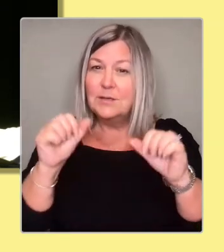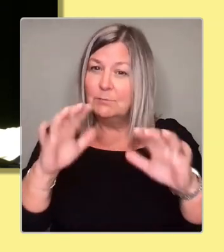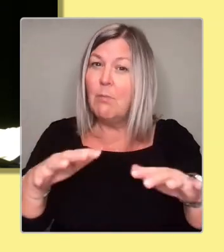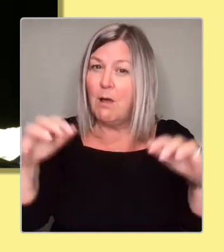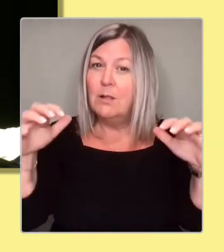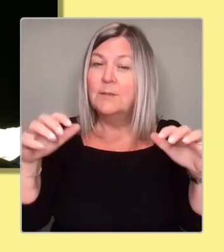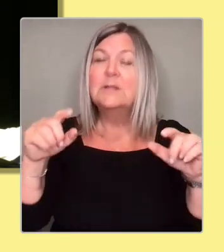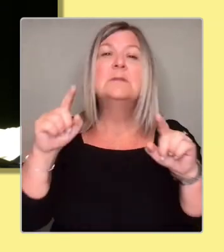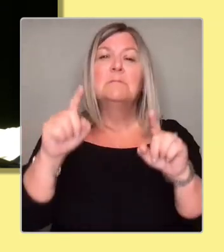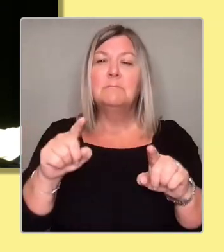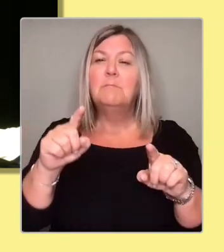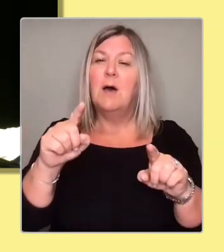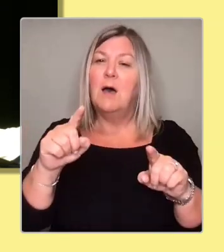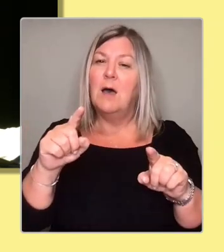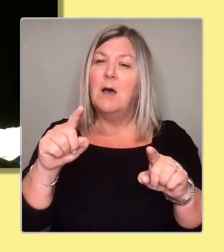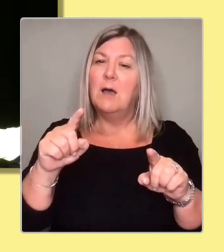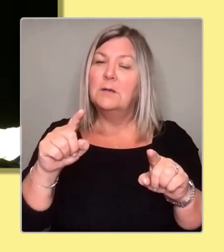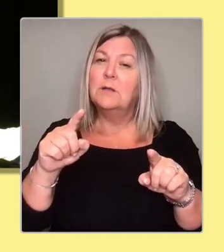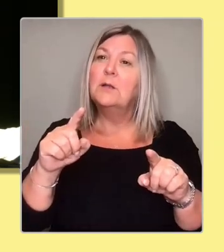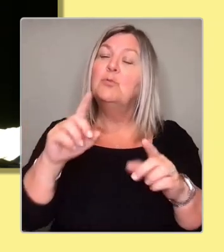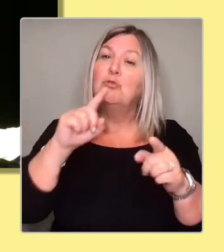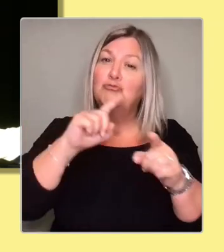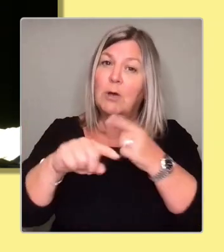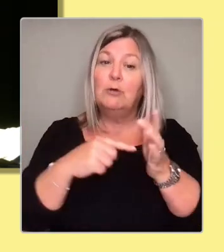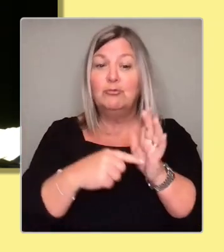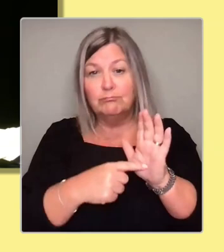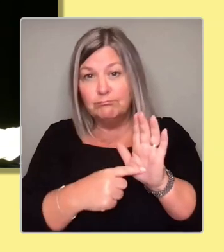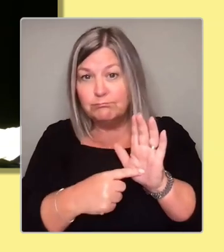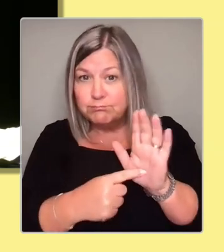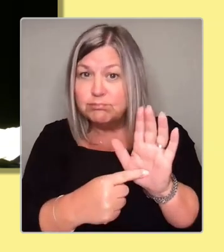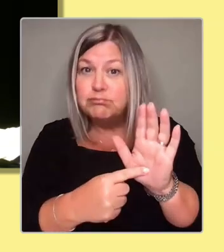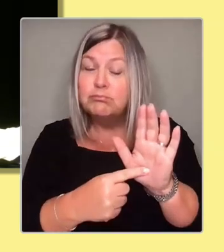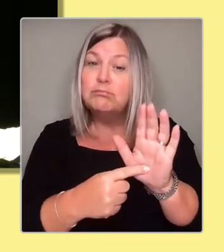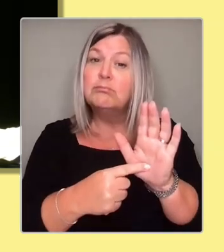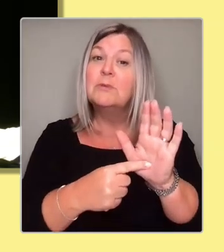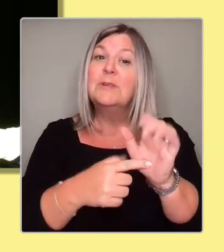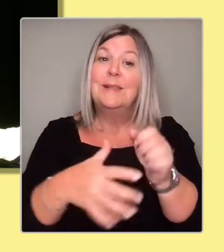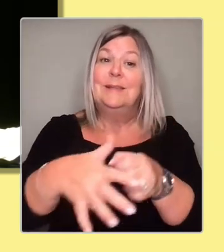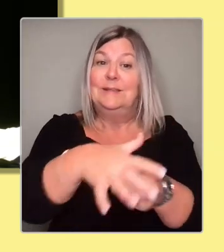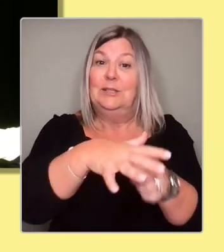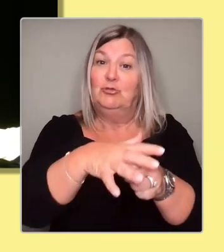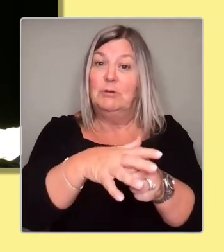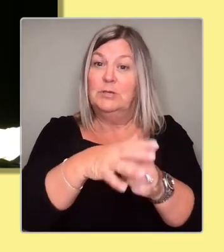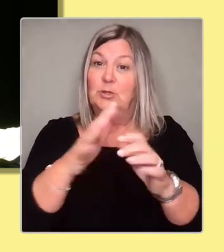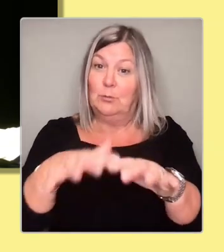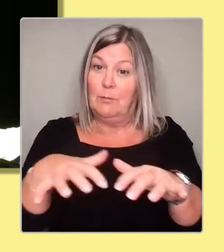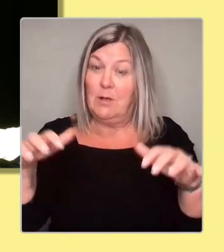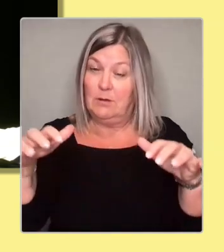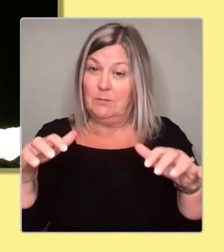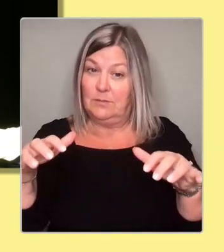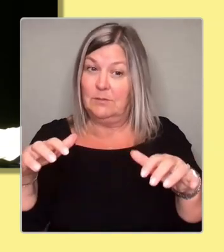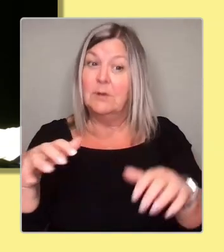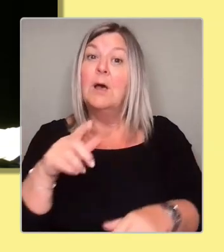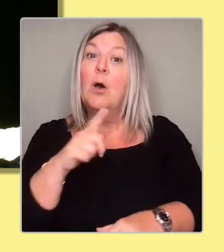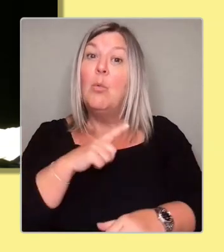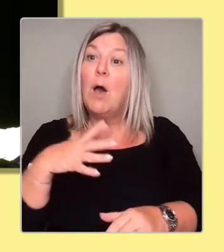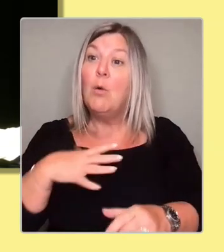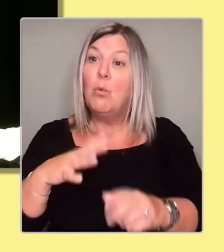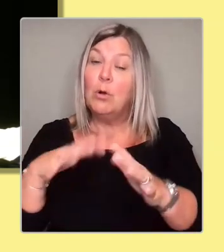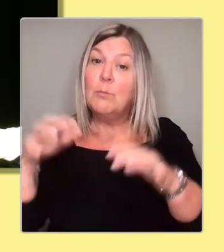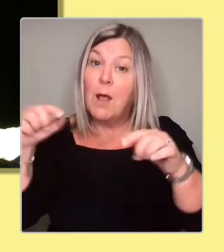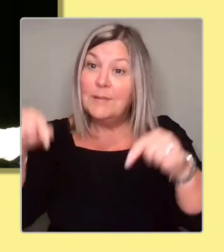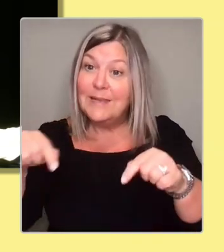Parliament was being put to the people. Now some of that was to do with Westminster's feelings. It was also about trying to inspire people with the vision.